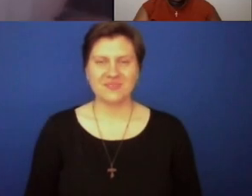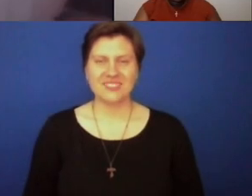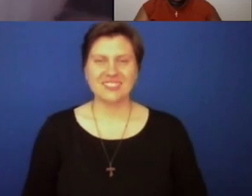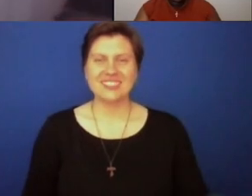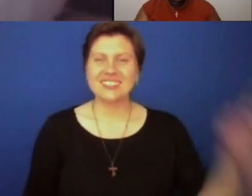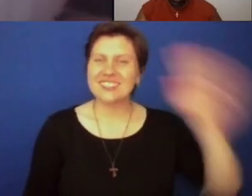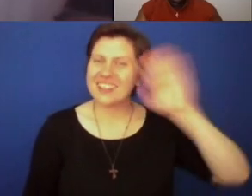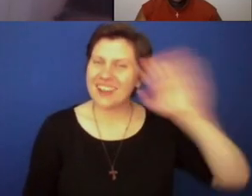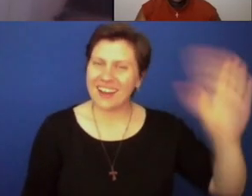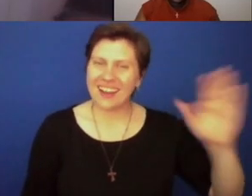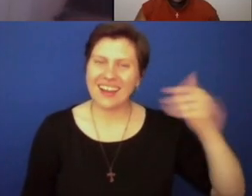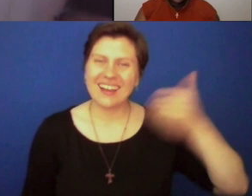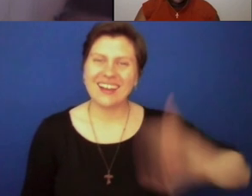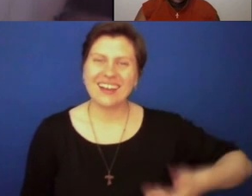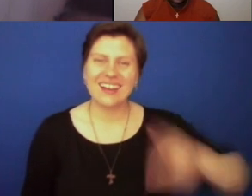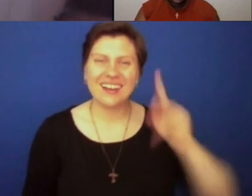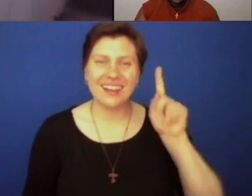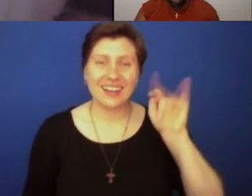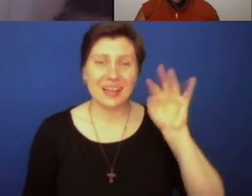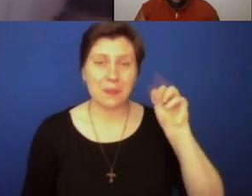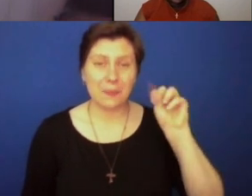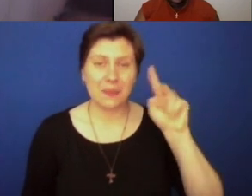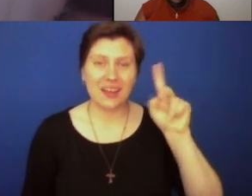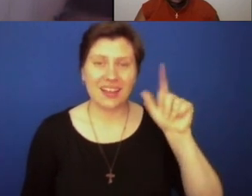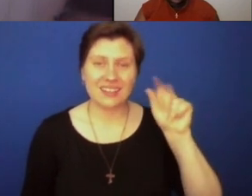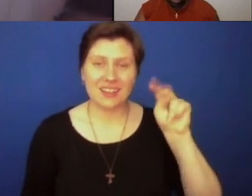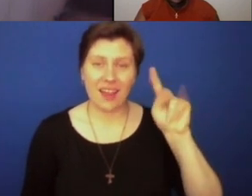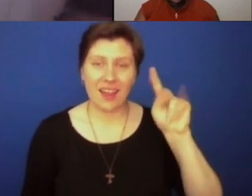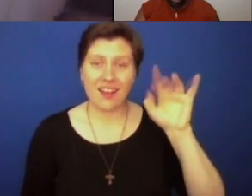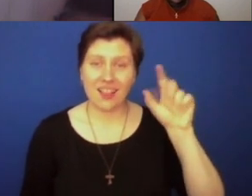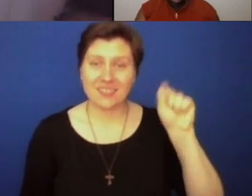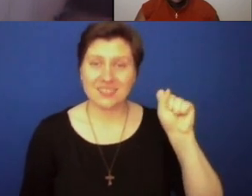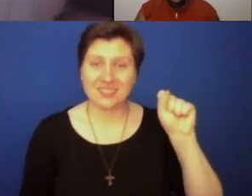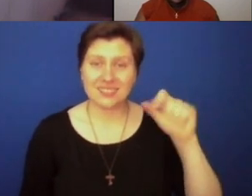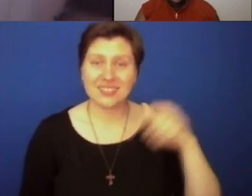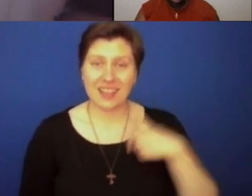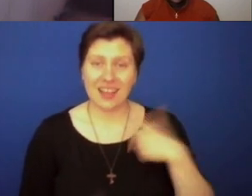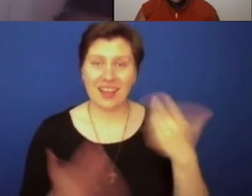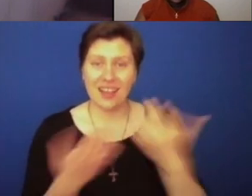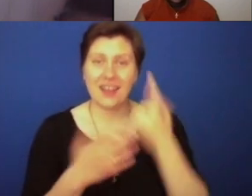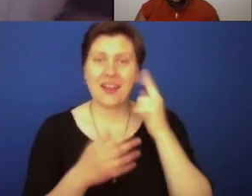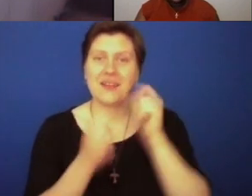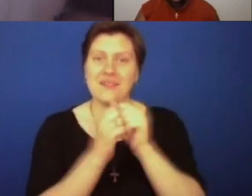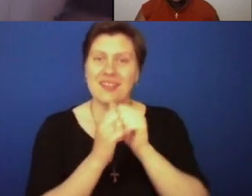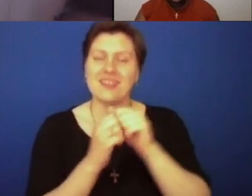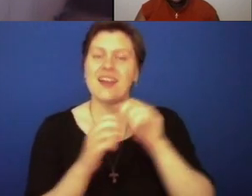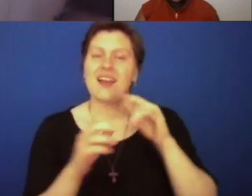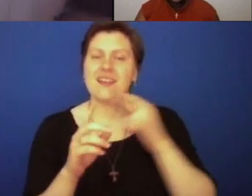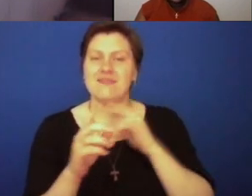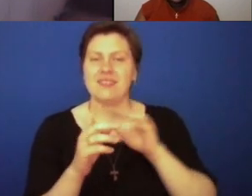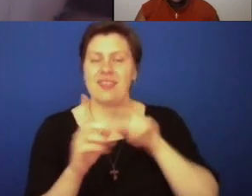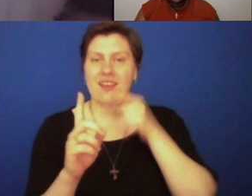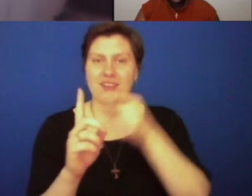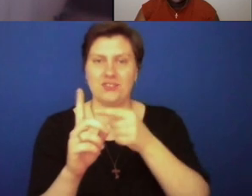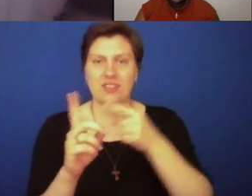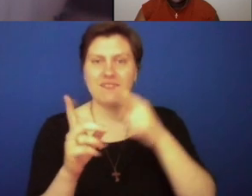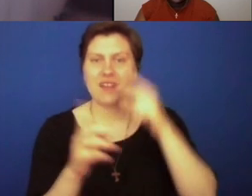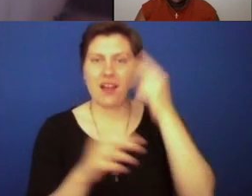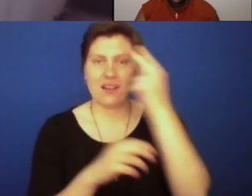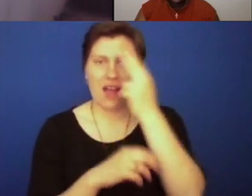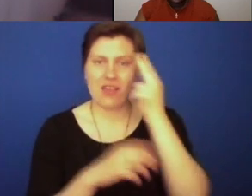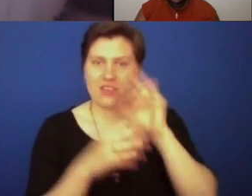Hi, my name is Kim Daniels and I'm with Georgetown University's initiative on Catholic social thought and public life.